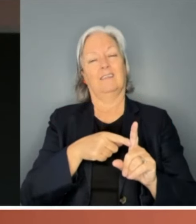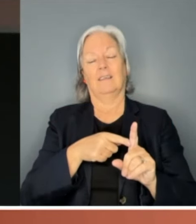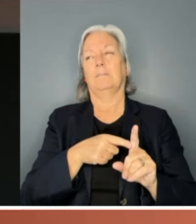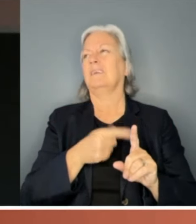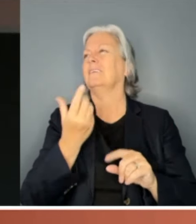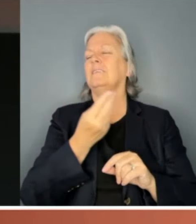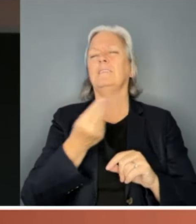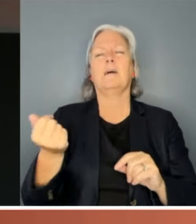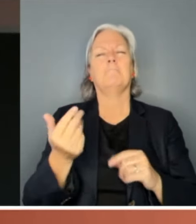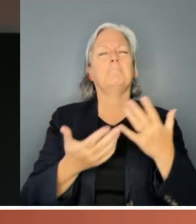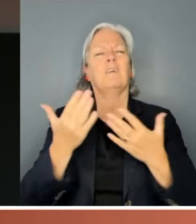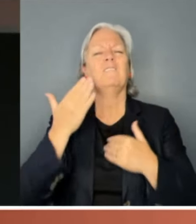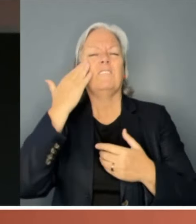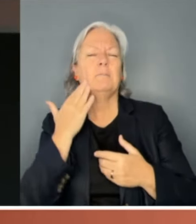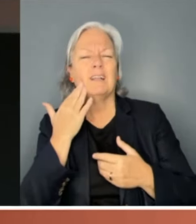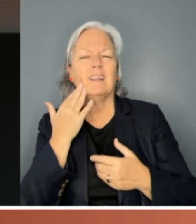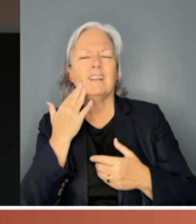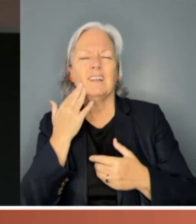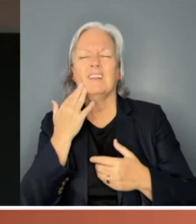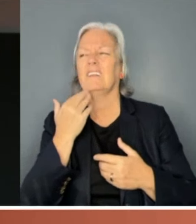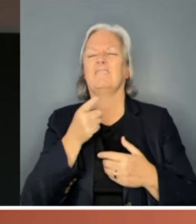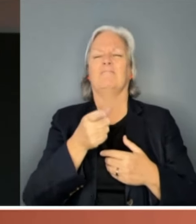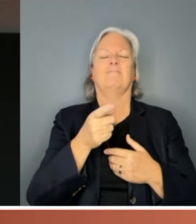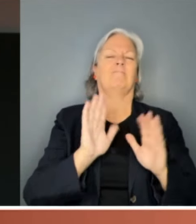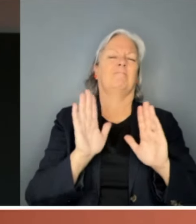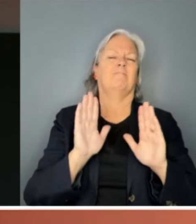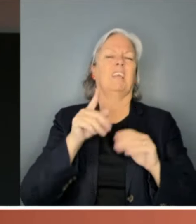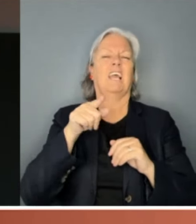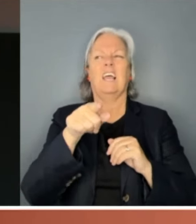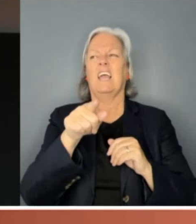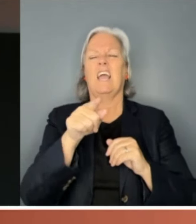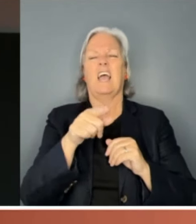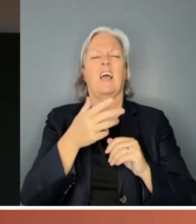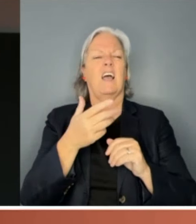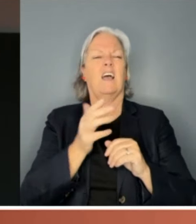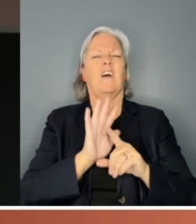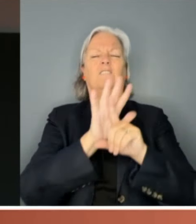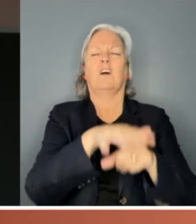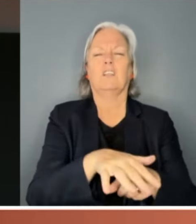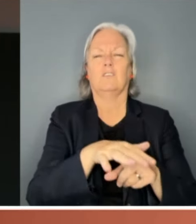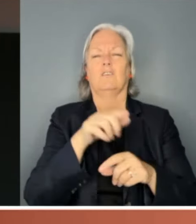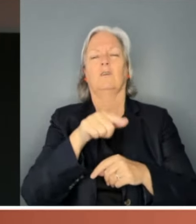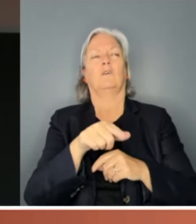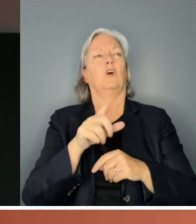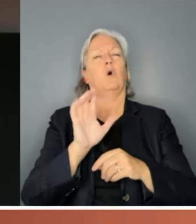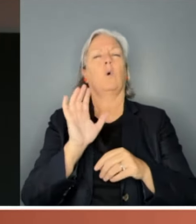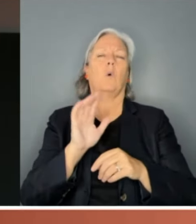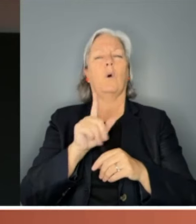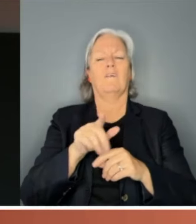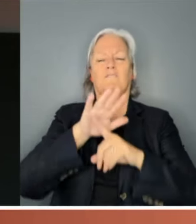female immorality, a violation of femininity, a violation of the proper female behaviour.